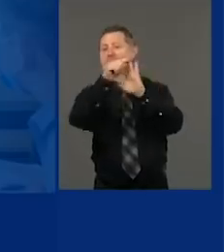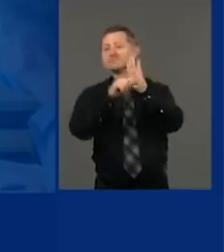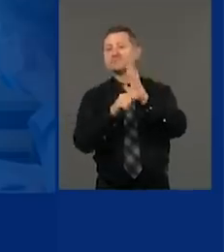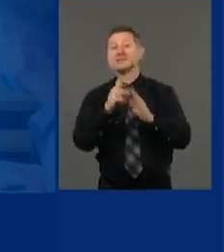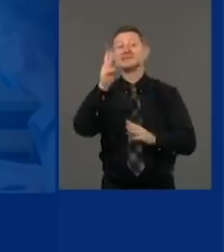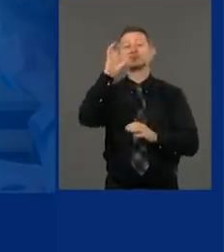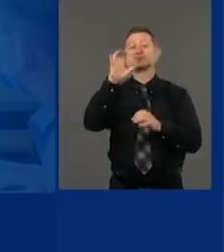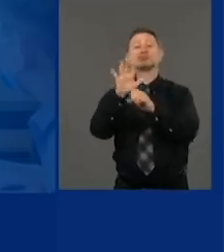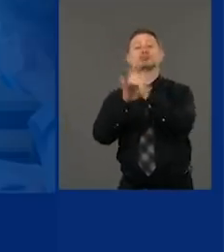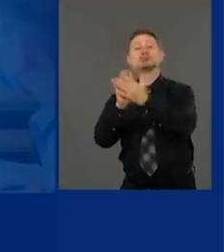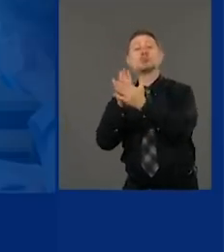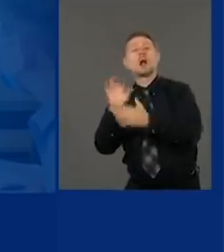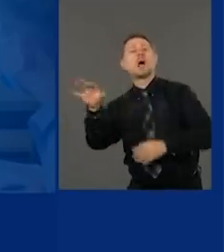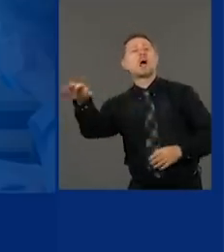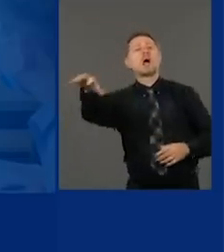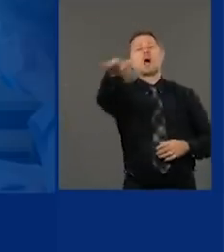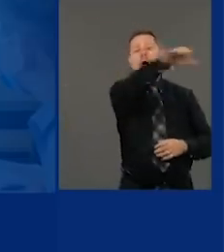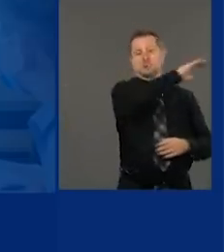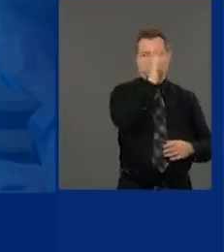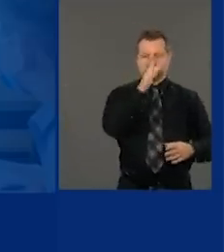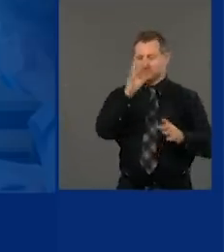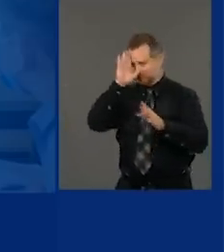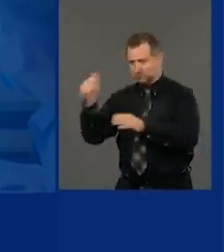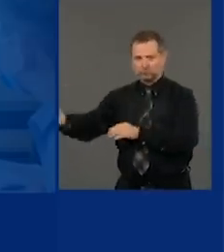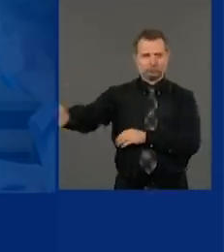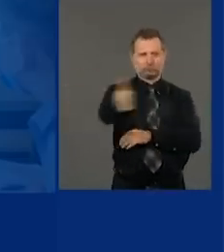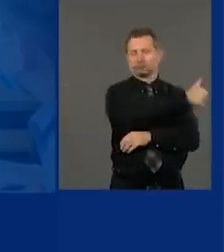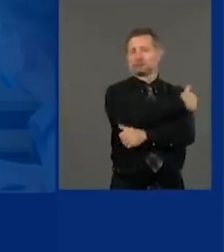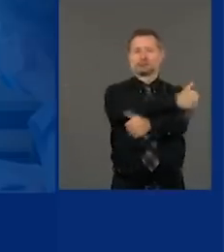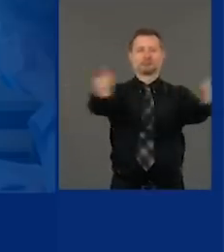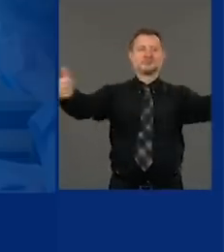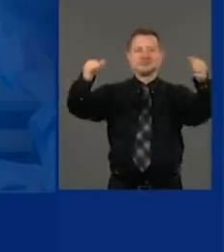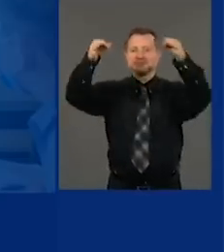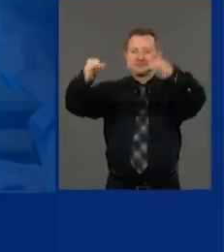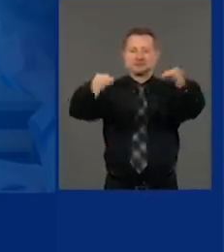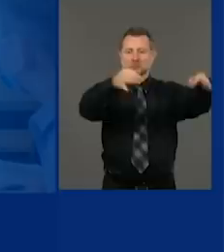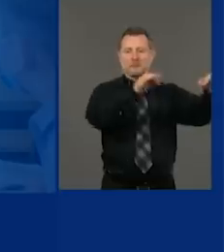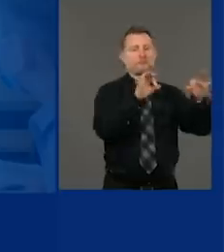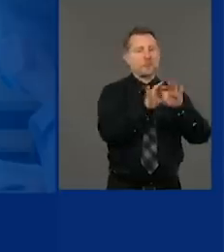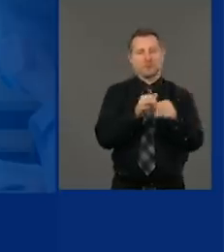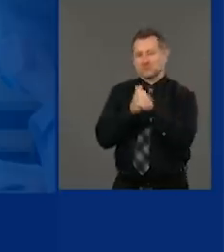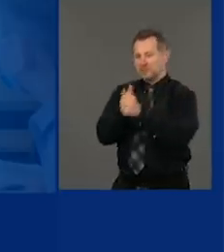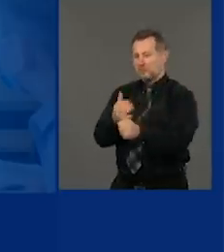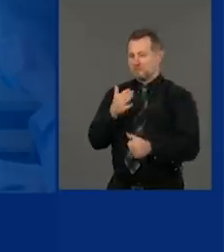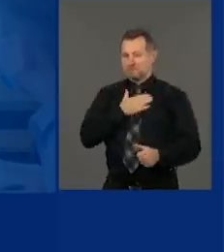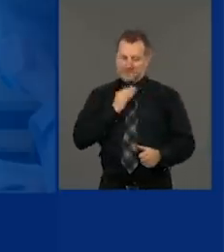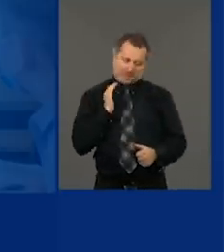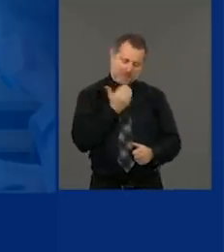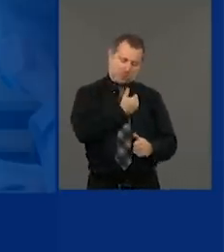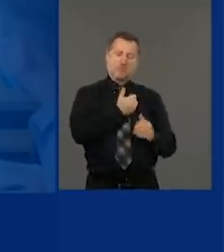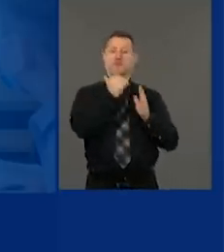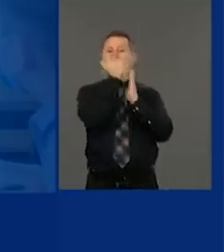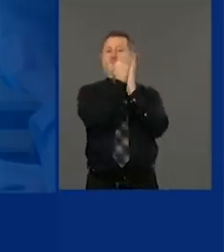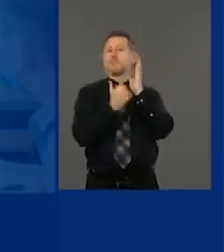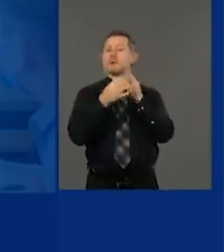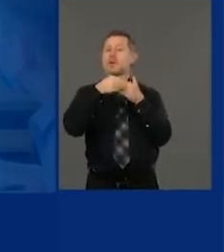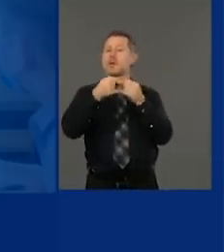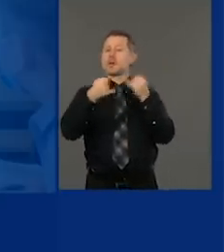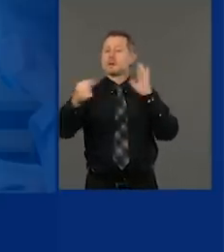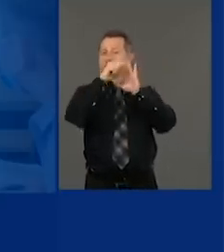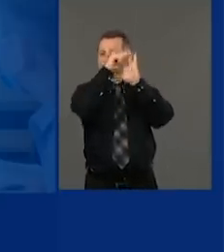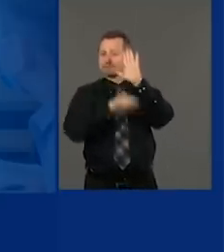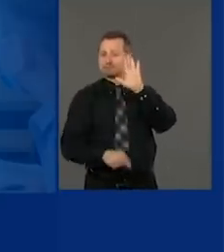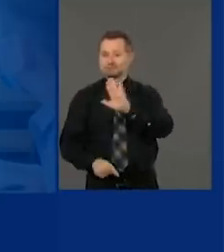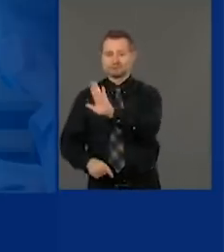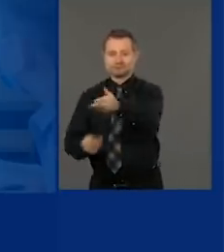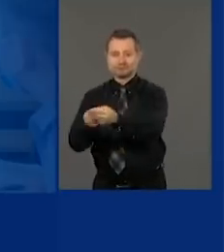to come up with the specific plan pursuant to those guidelines. We have done state health guidelines.